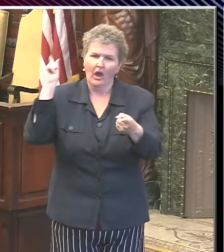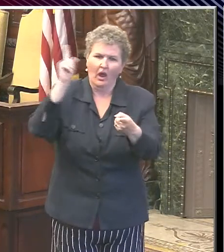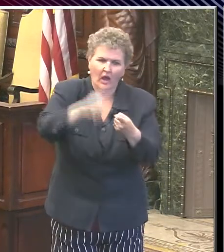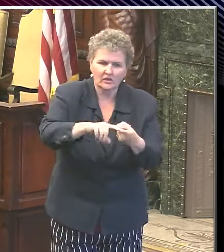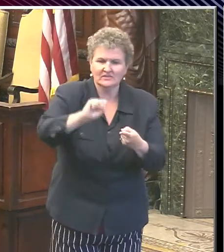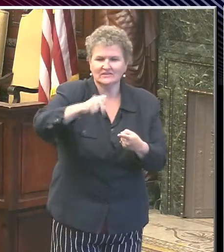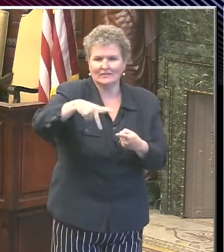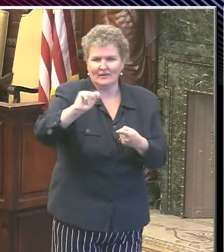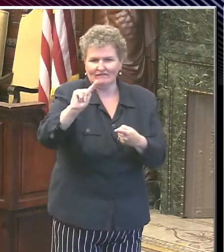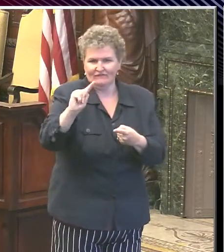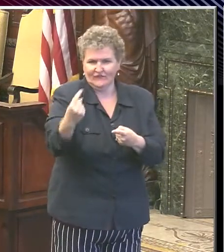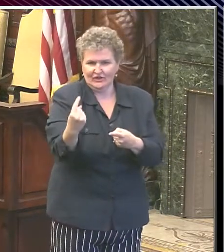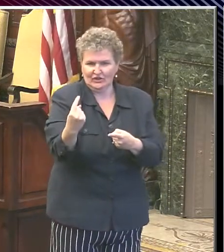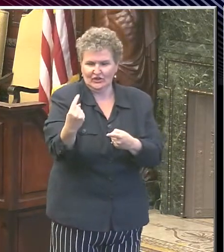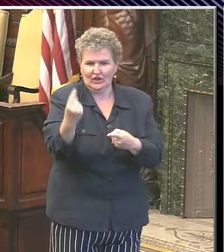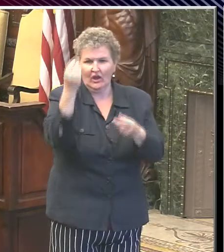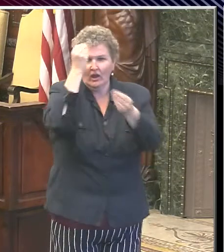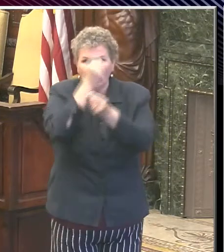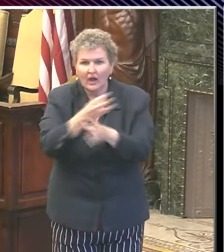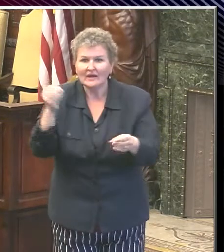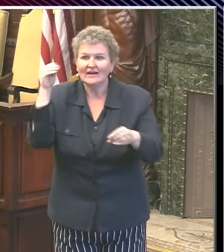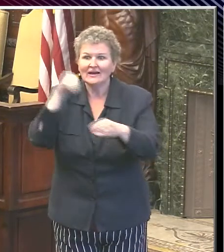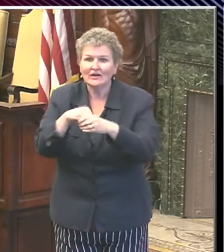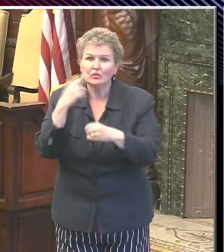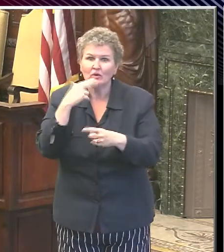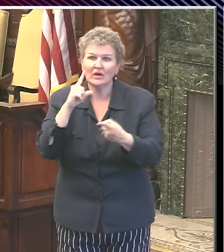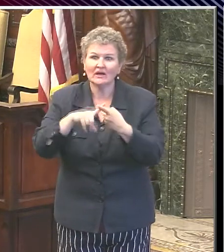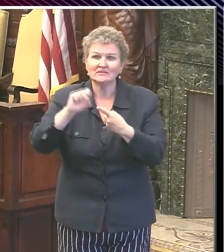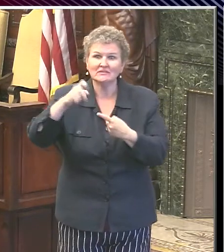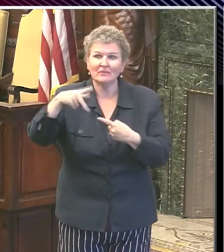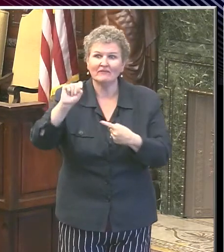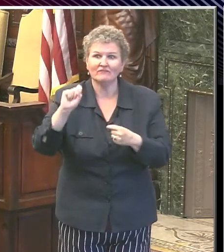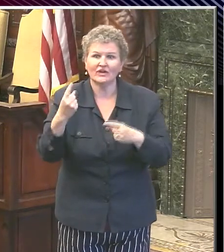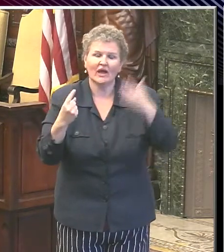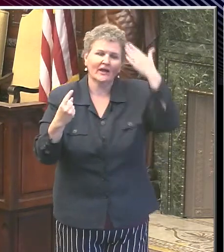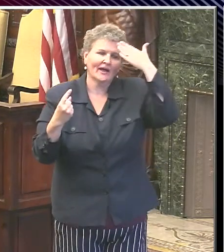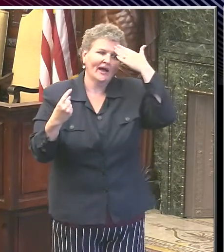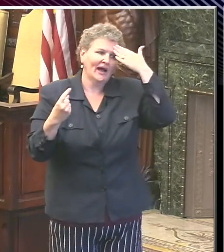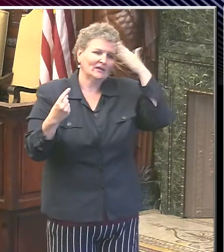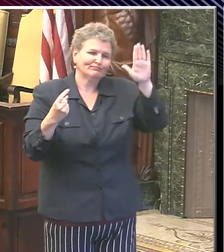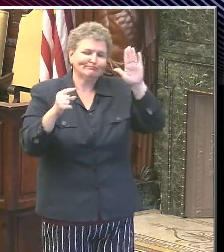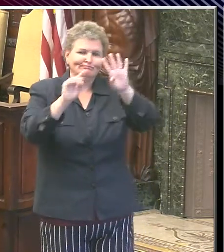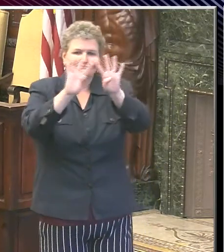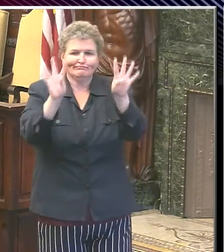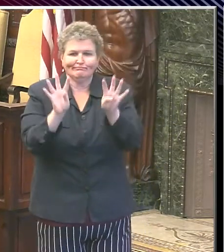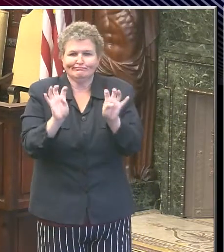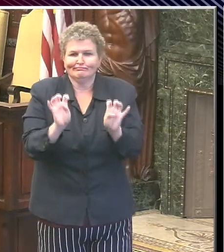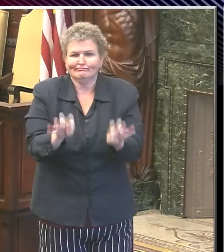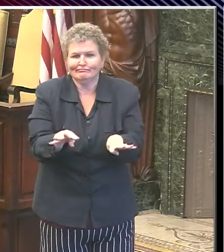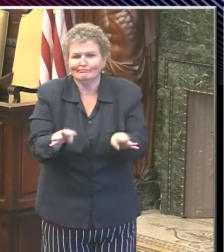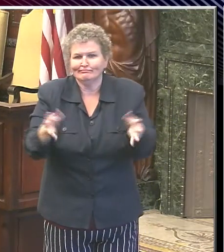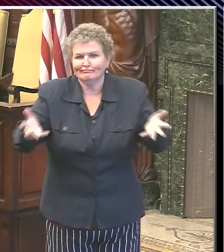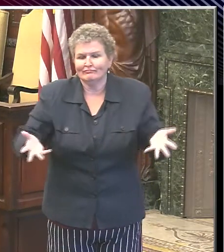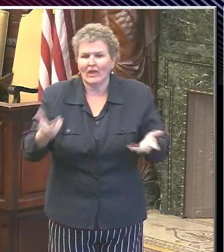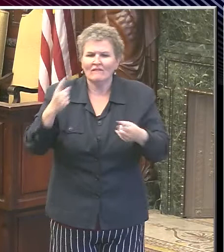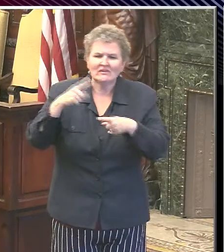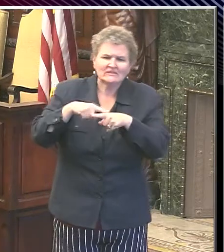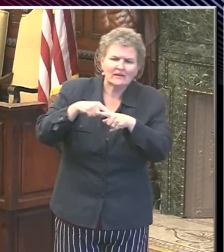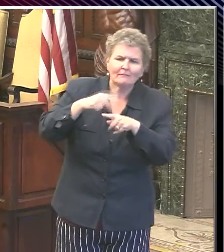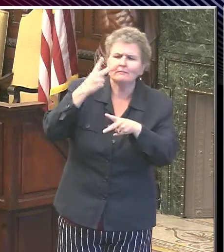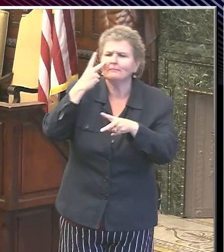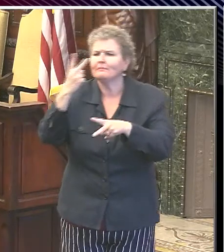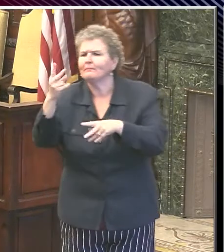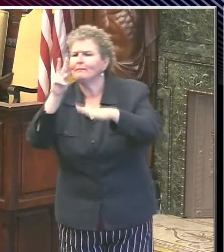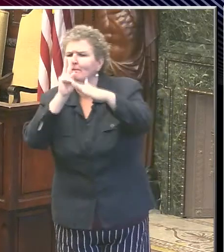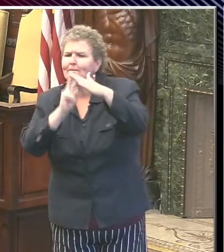allowed to have indoor dining as of September 1st. But we want to give people a better sense of the timeline this time around. So we will make a decision